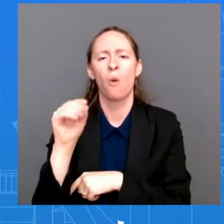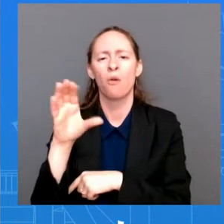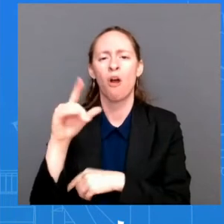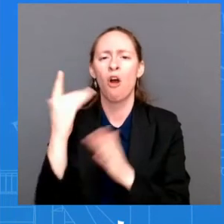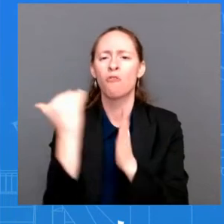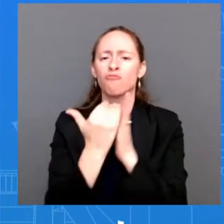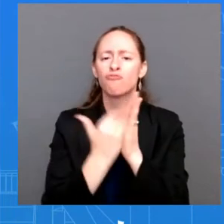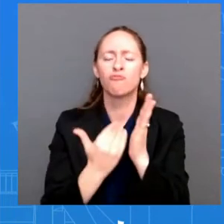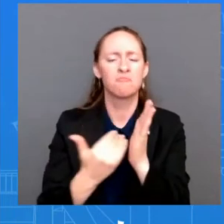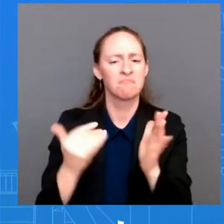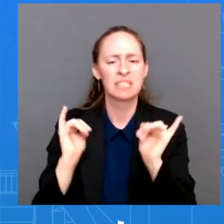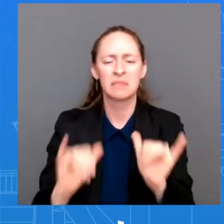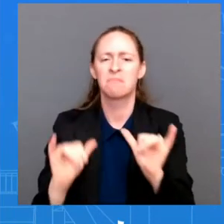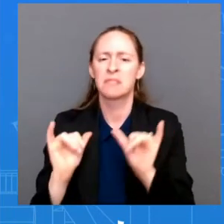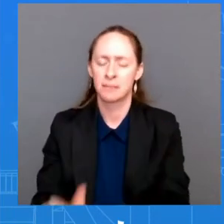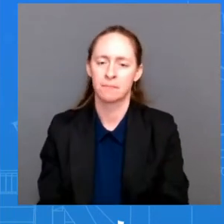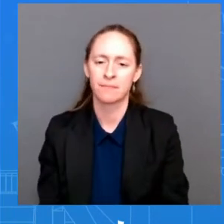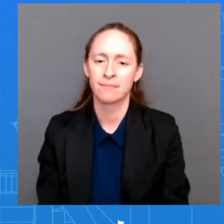The Press, thank you.